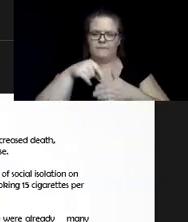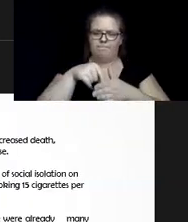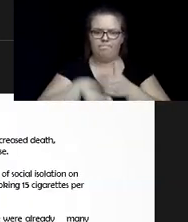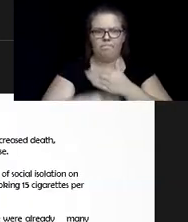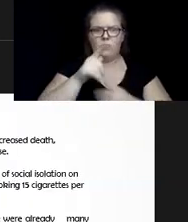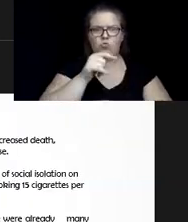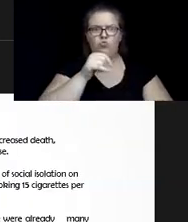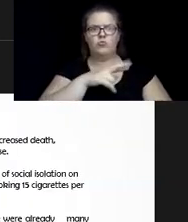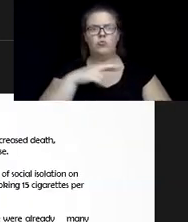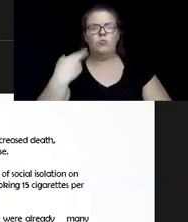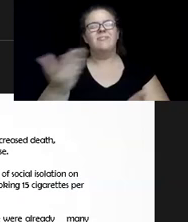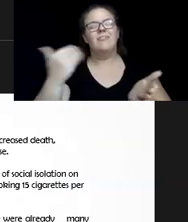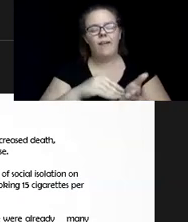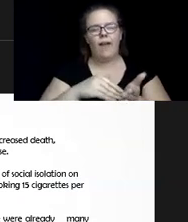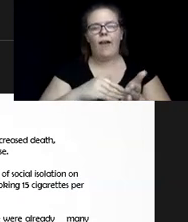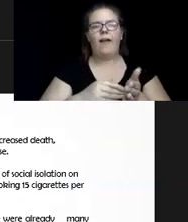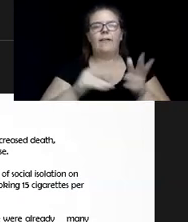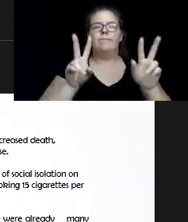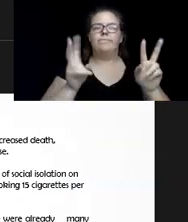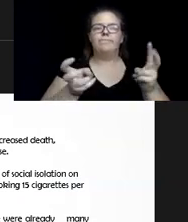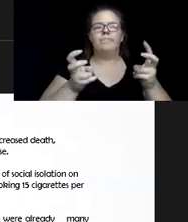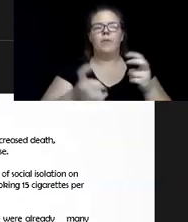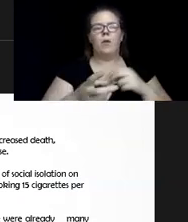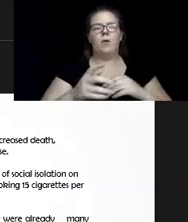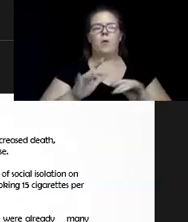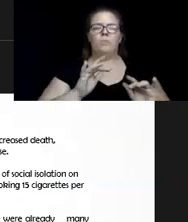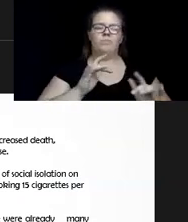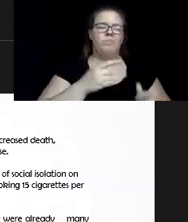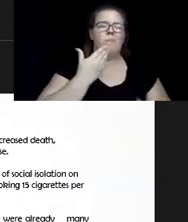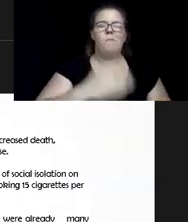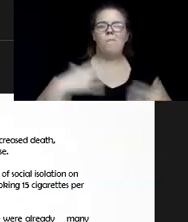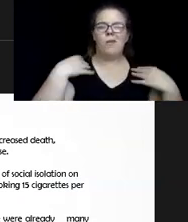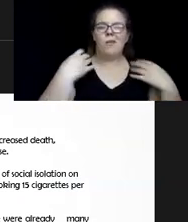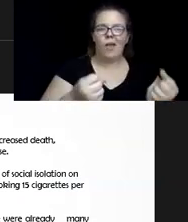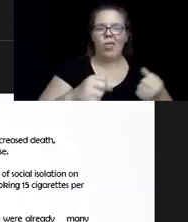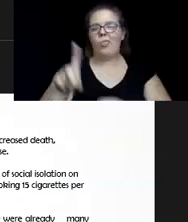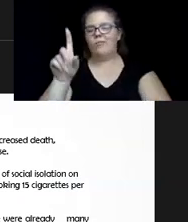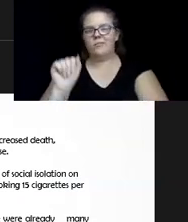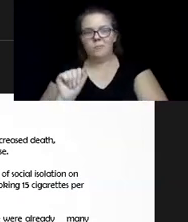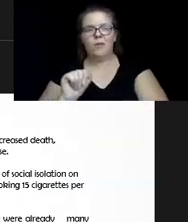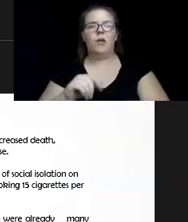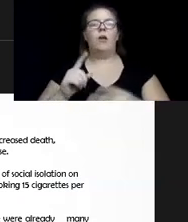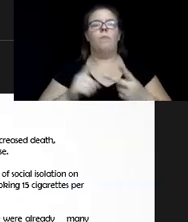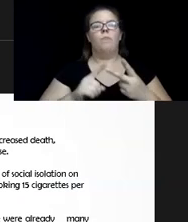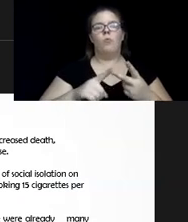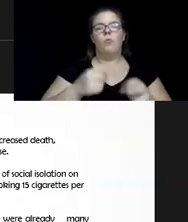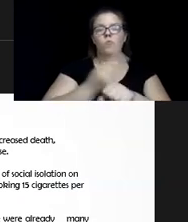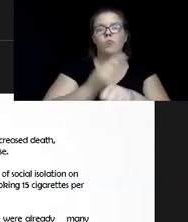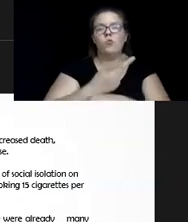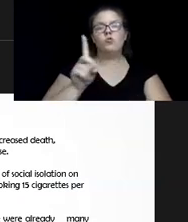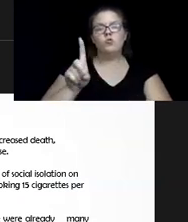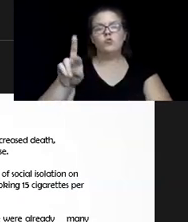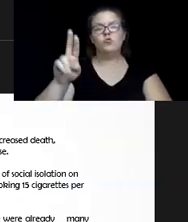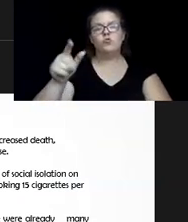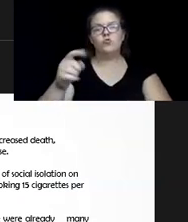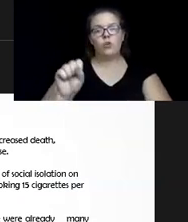risk, again, the topic of poor health comes up in disability. And then there's substance use and behavioral health issues. And we're going to talk